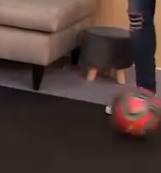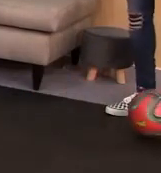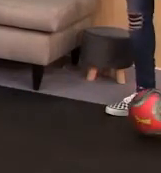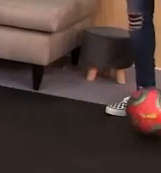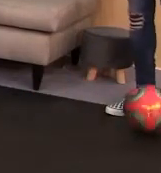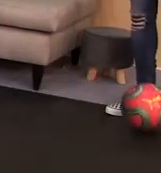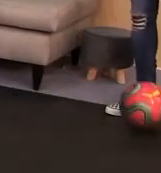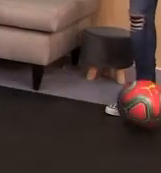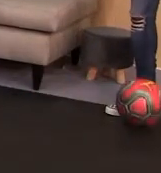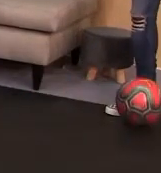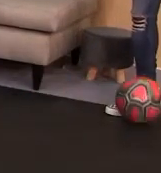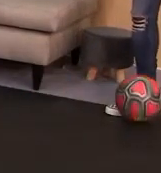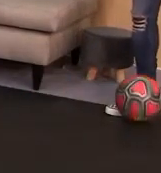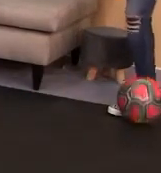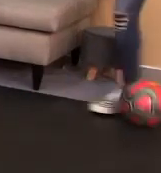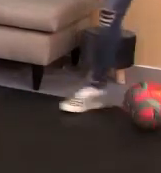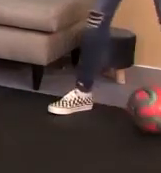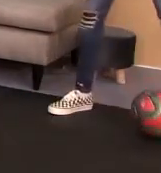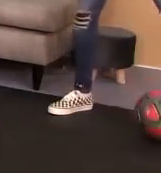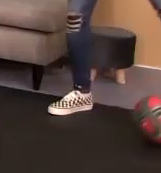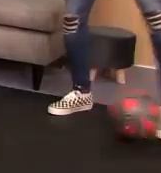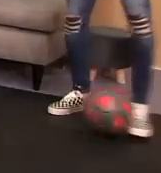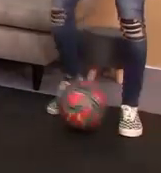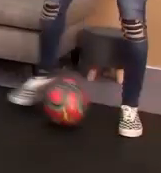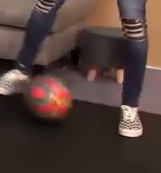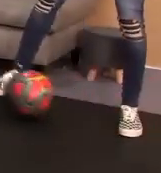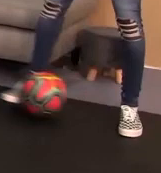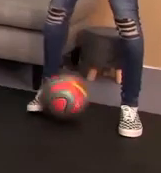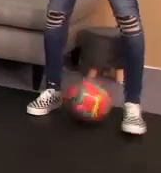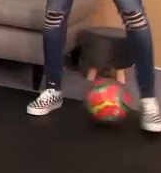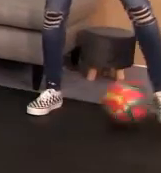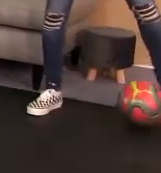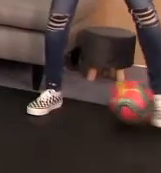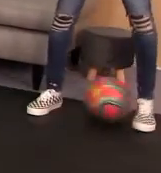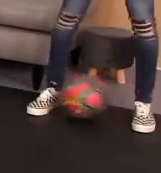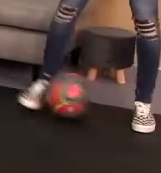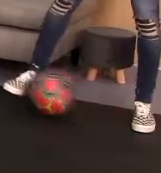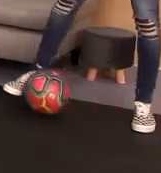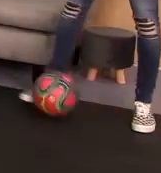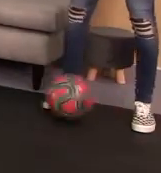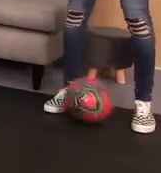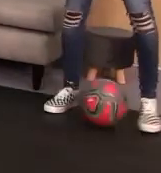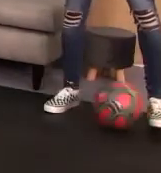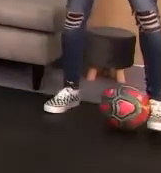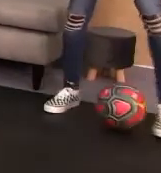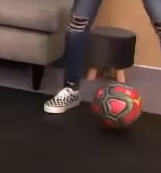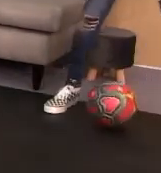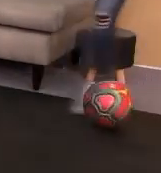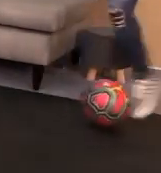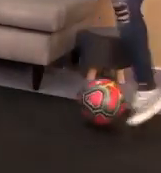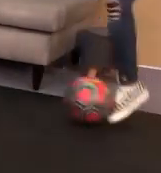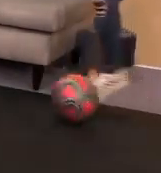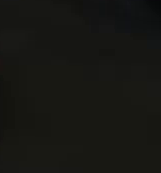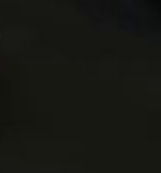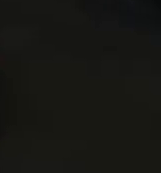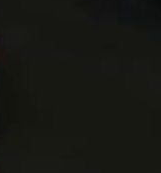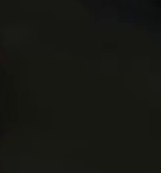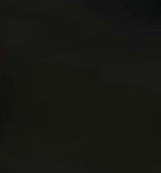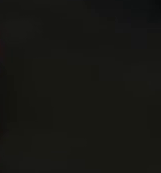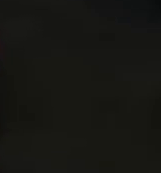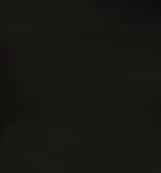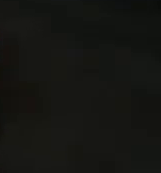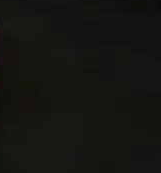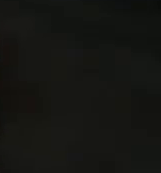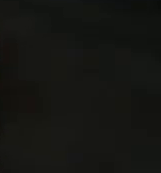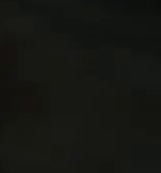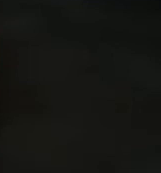Some of us would say you're distracting, but anyway, at least you don't do that in class. What are you... Oh, what are you doing over here? Well, as you can see, I'm a visual print learner.